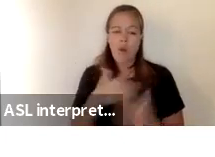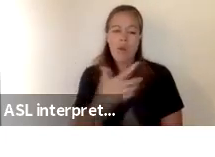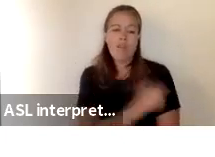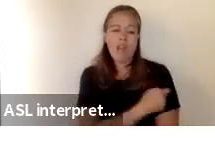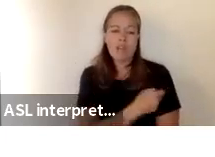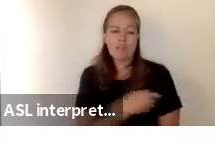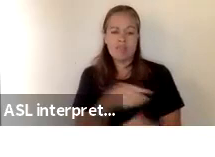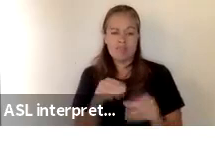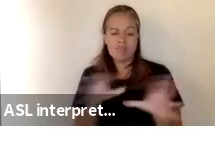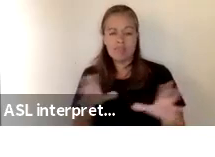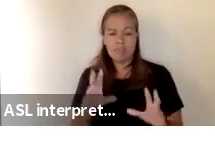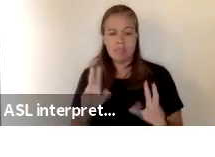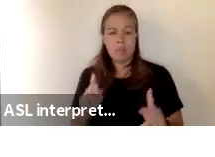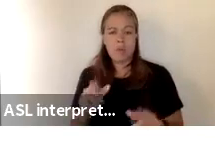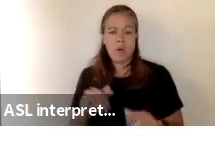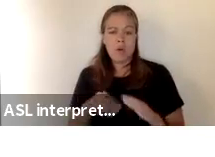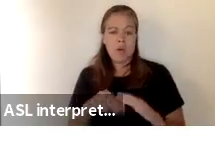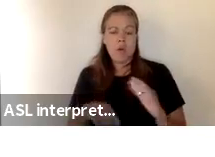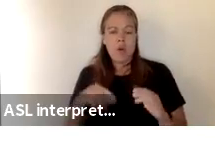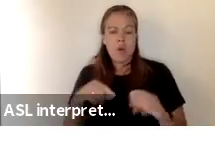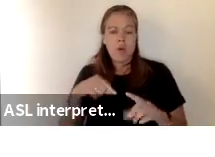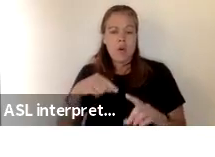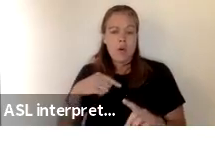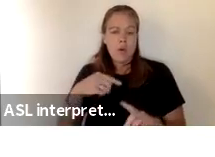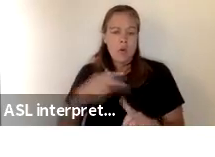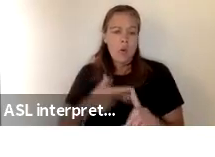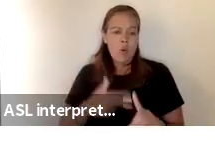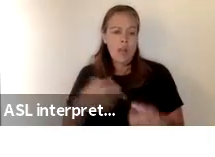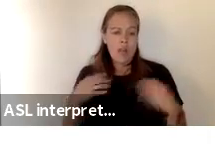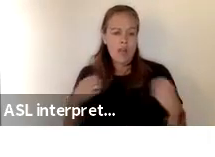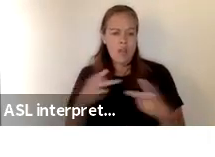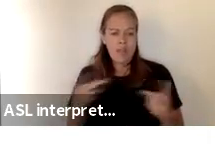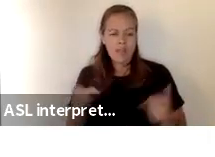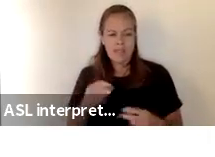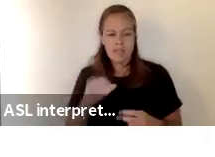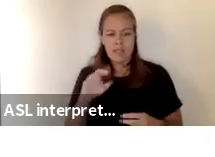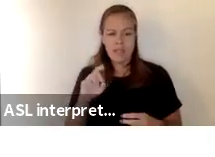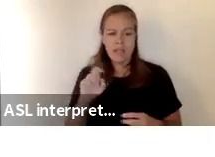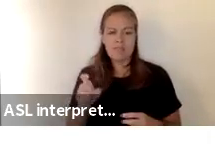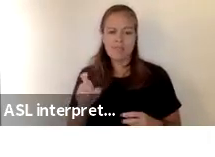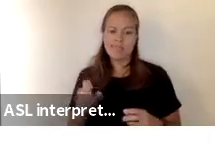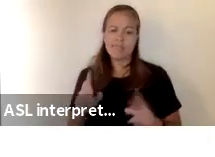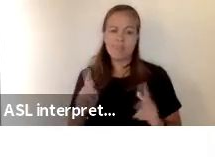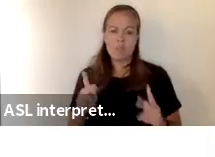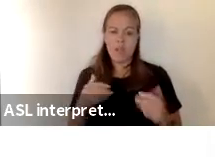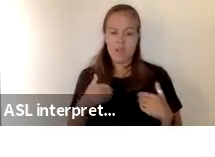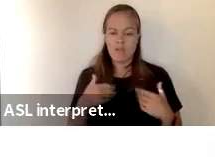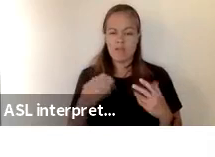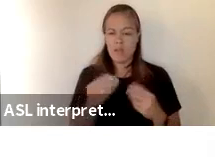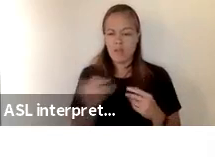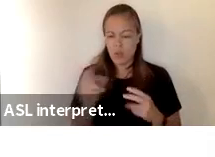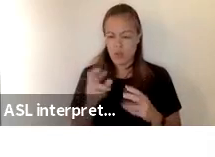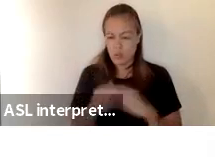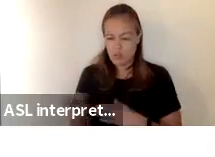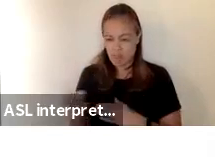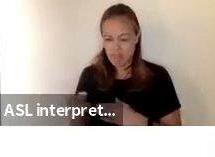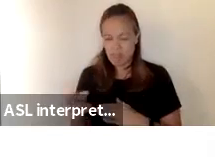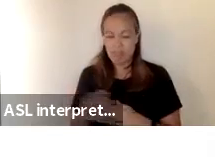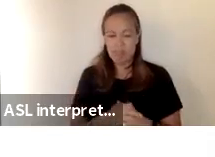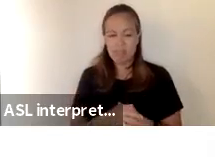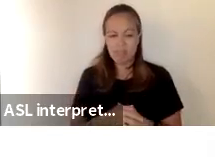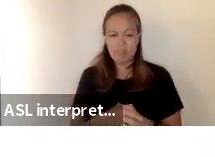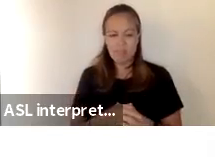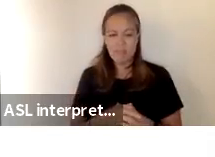to residents in the lowest quartile of the healthy places index in which residents have access to few the fewest resources um